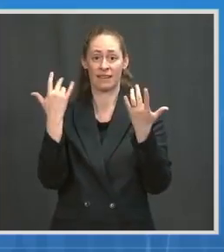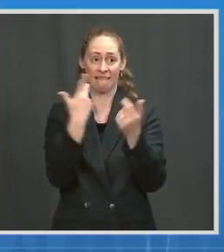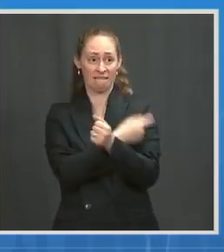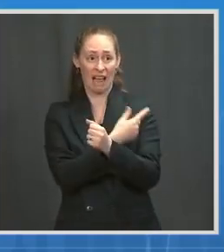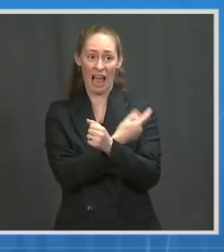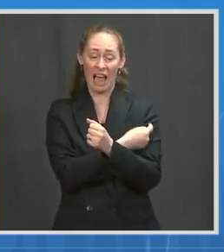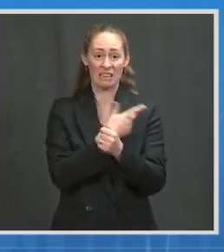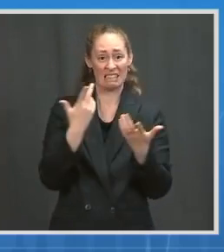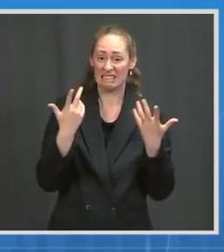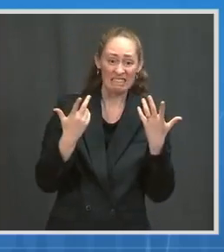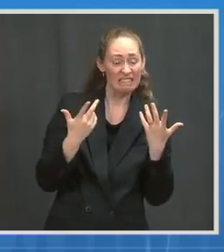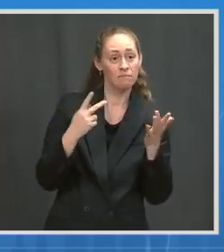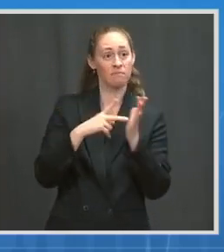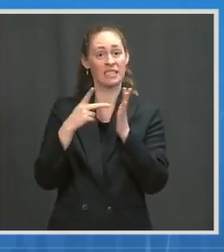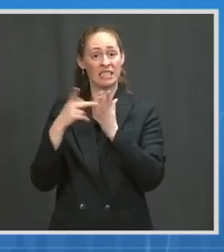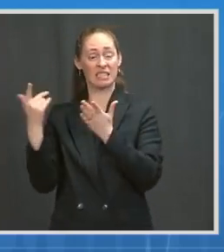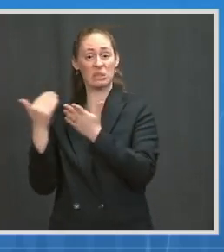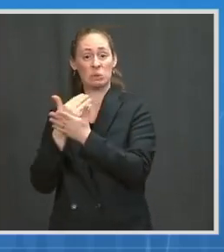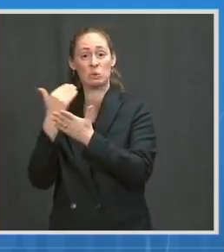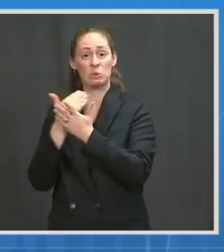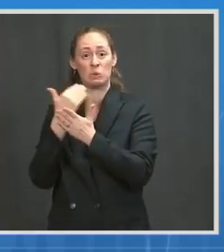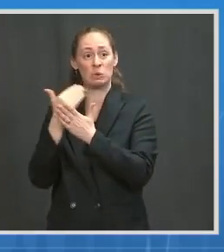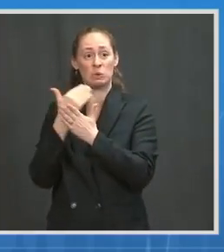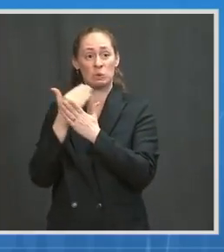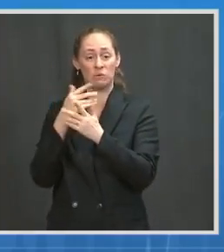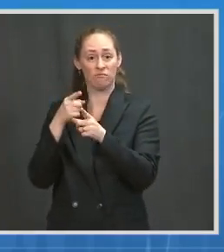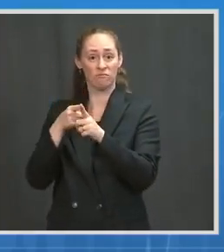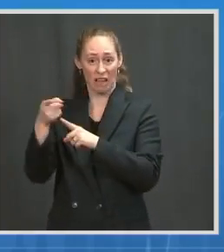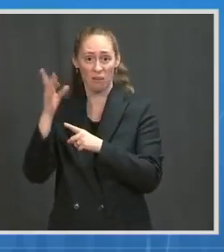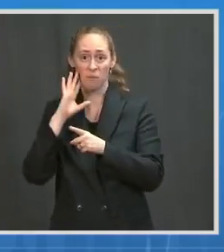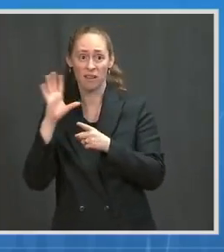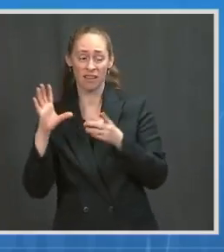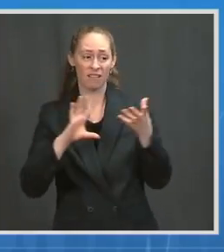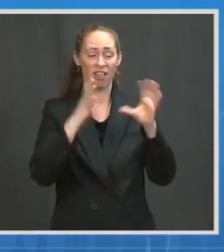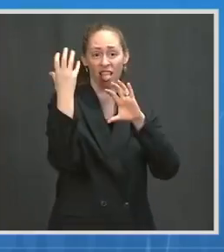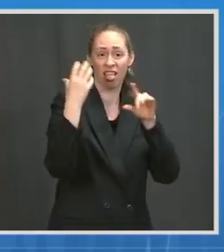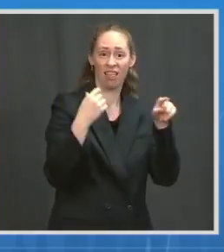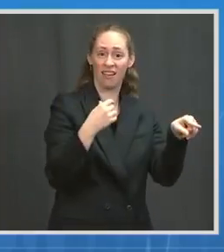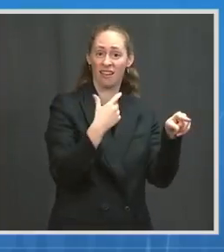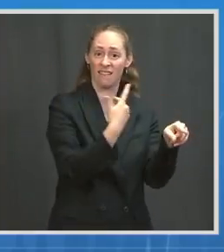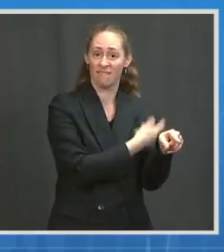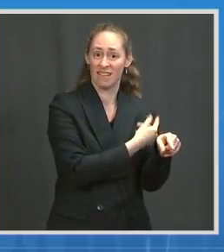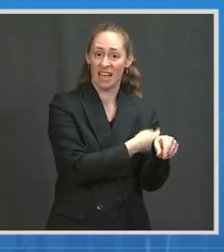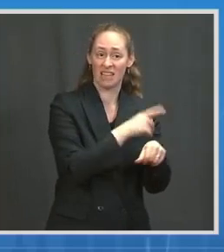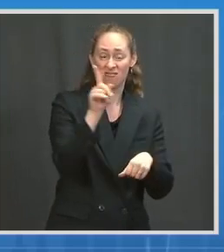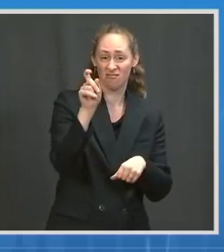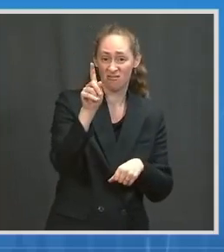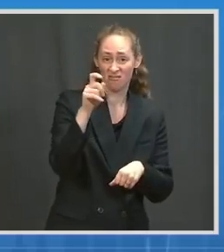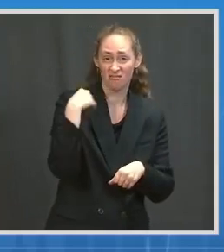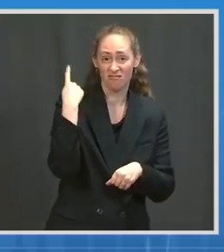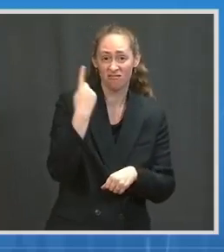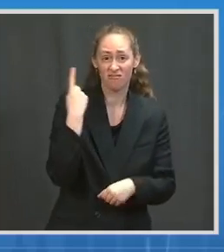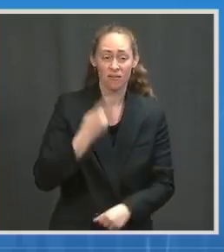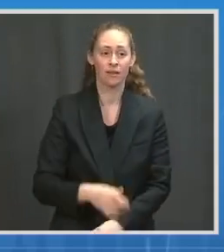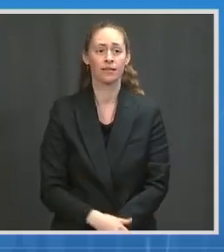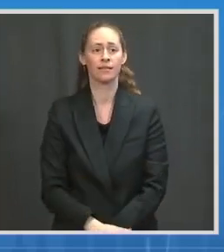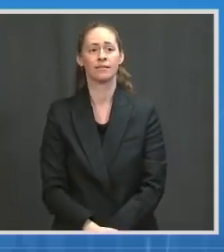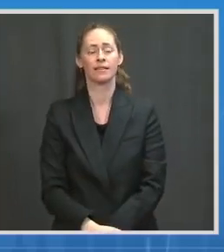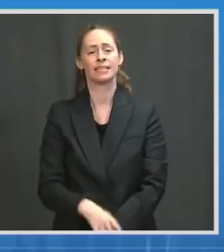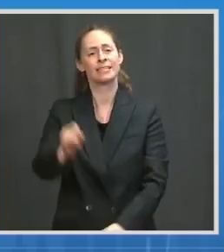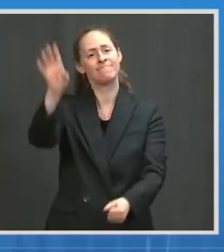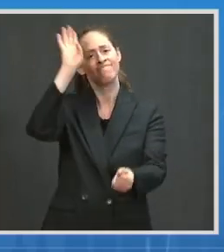Well, there are a number of variants, and you'd have to take them one by one. Let me just give you some representative ones to give, I guess,